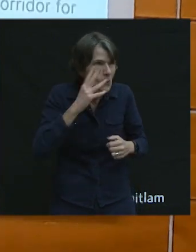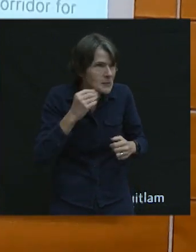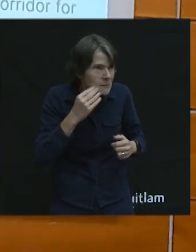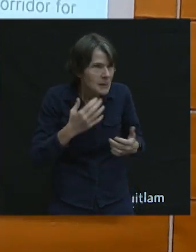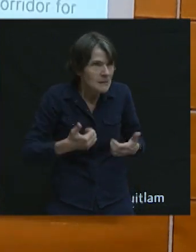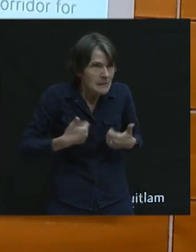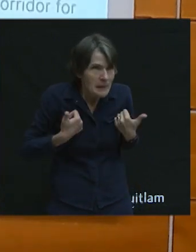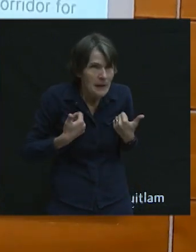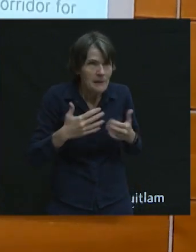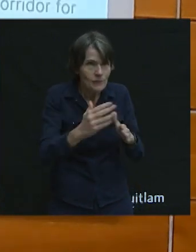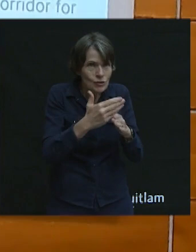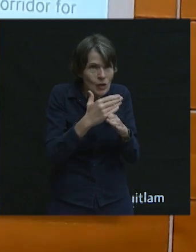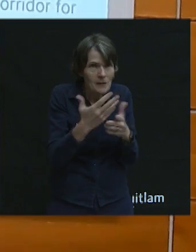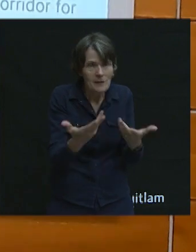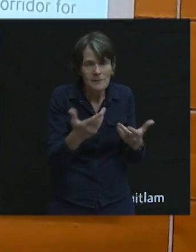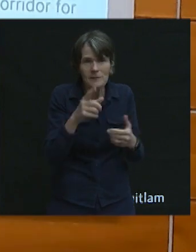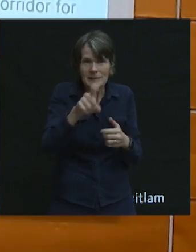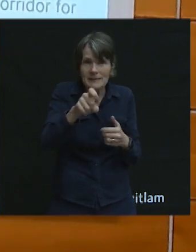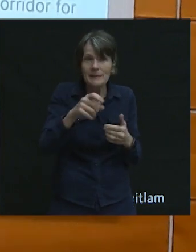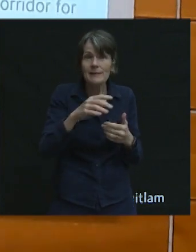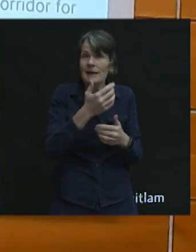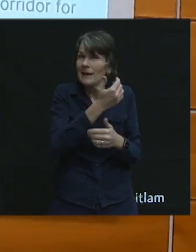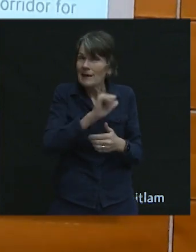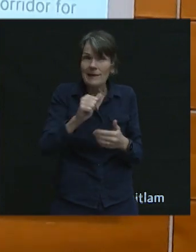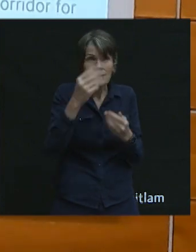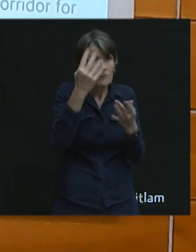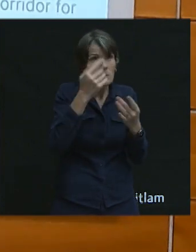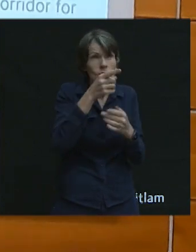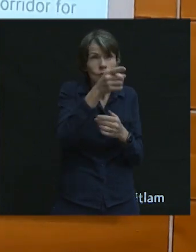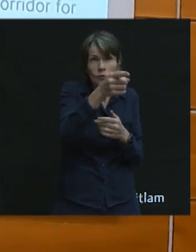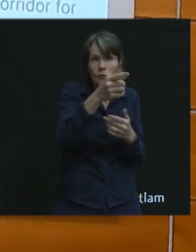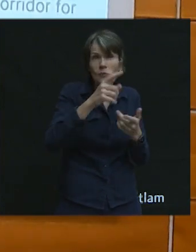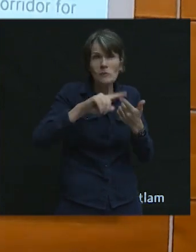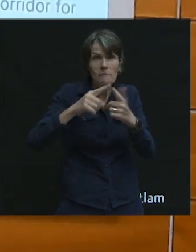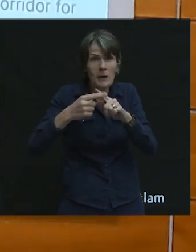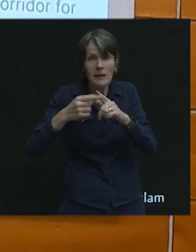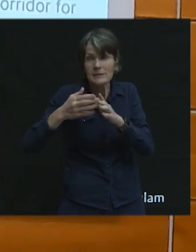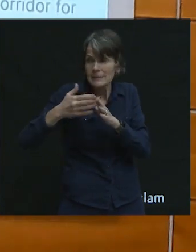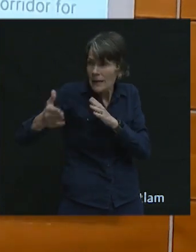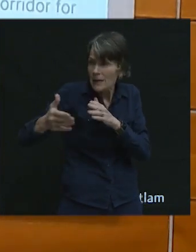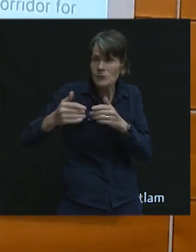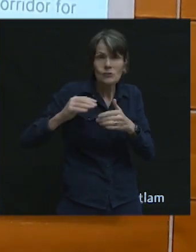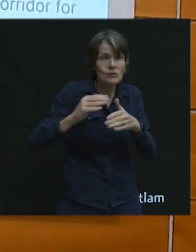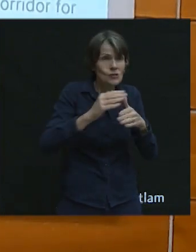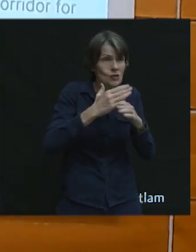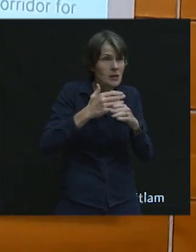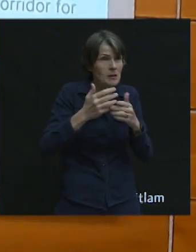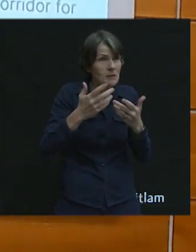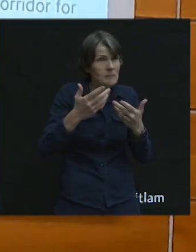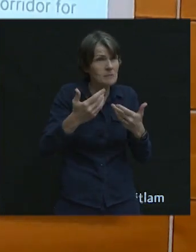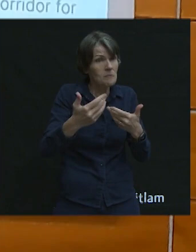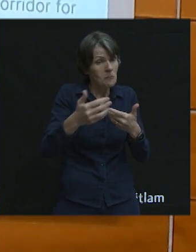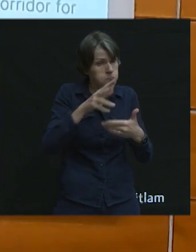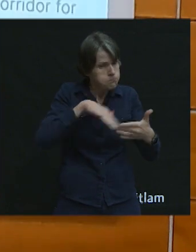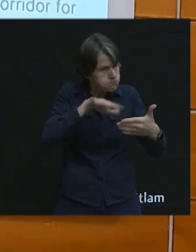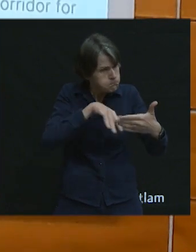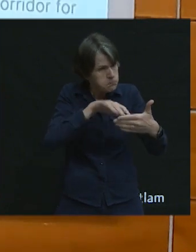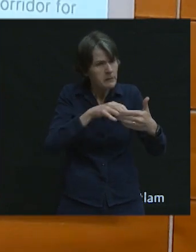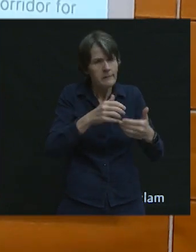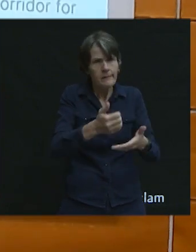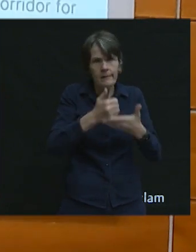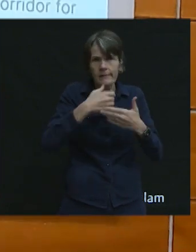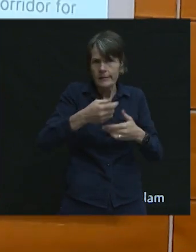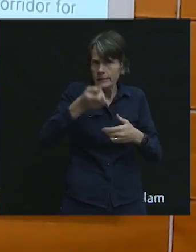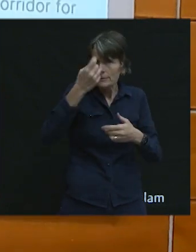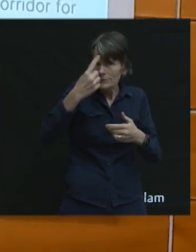us, I'm sure. And even the information that you and your neighbors and others have shared through service requests, we're also looking at that and that's helping us understand